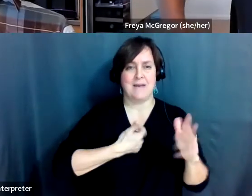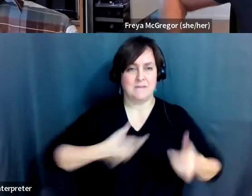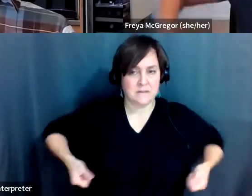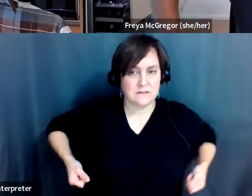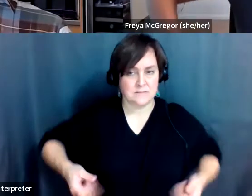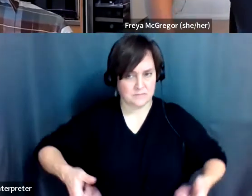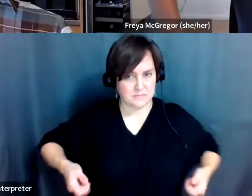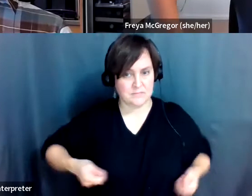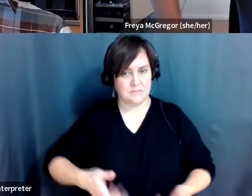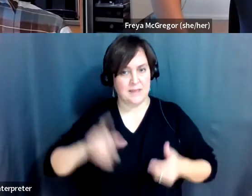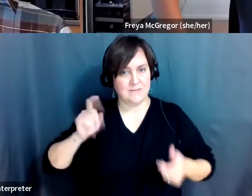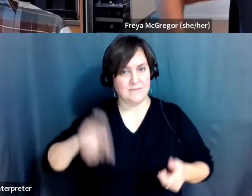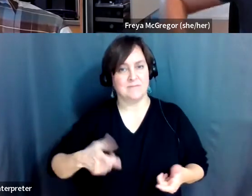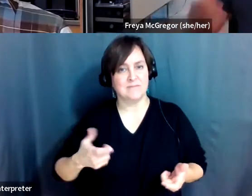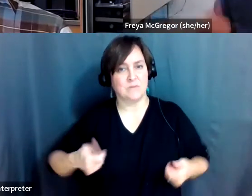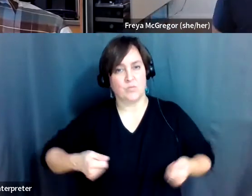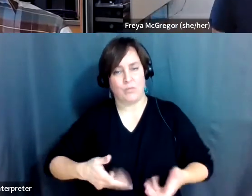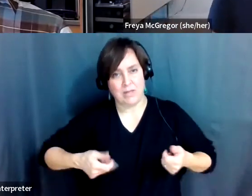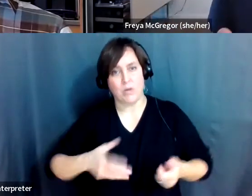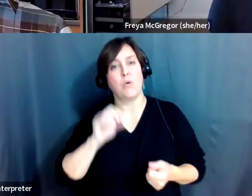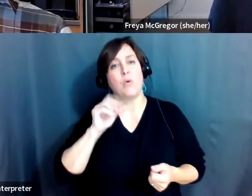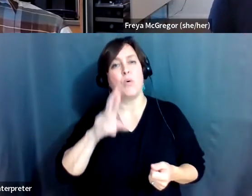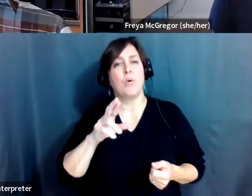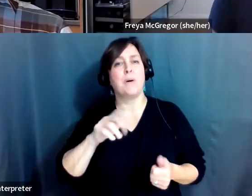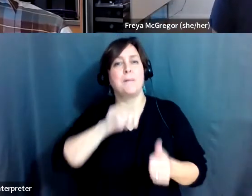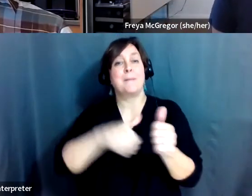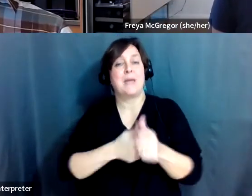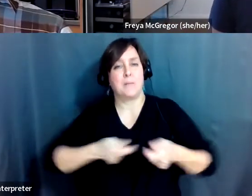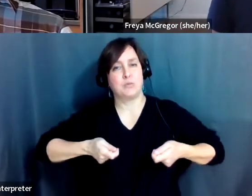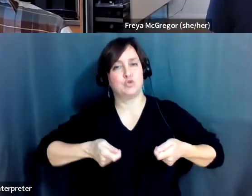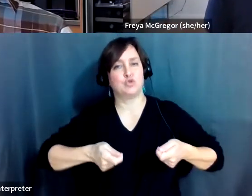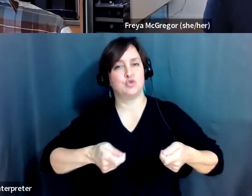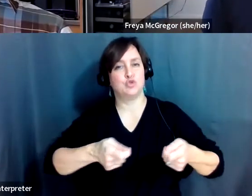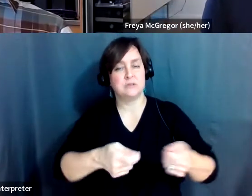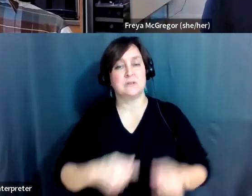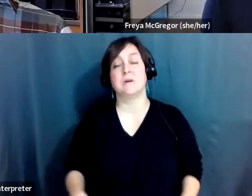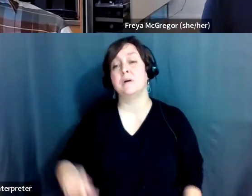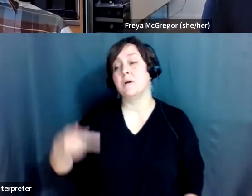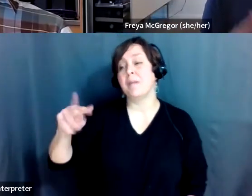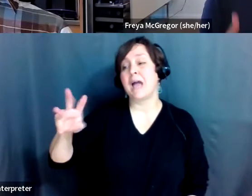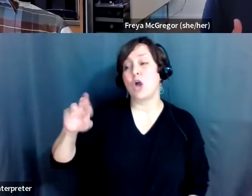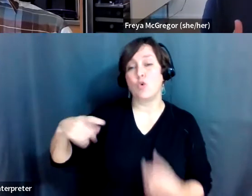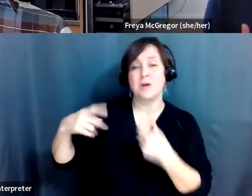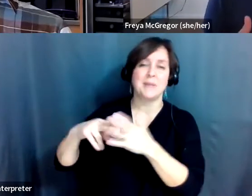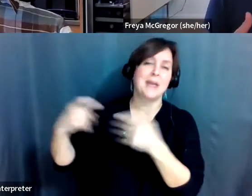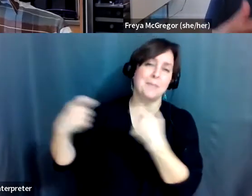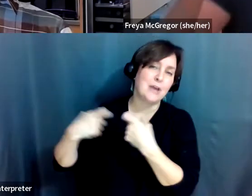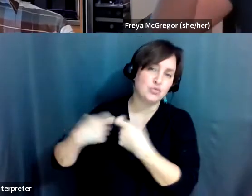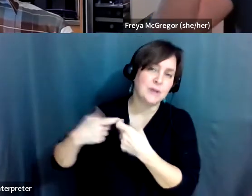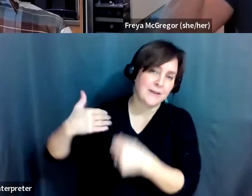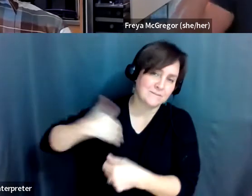the person sitting in it wheels themselves or someone behind pushes. And a power wheelchair is one that has a battery